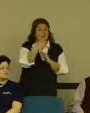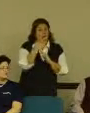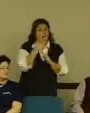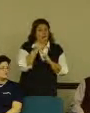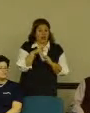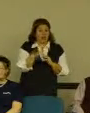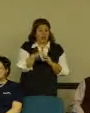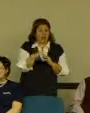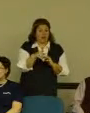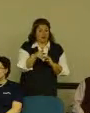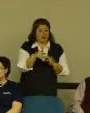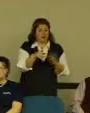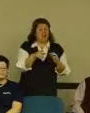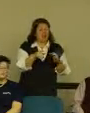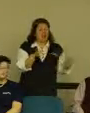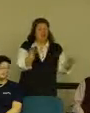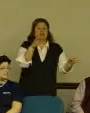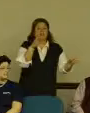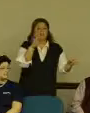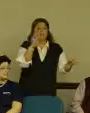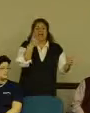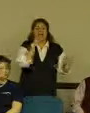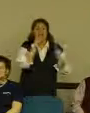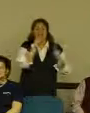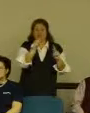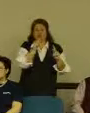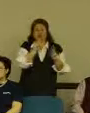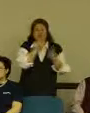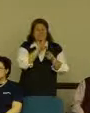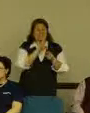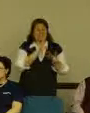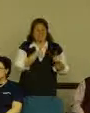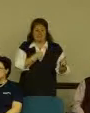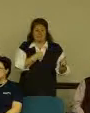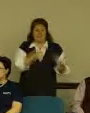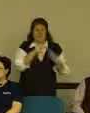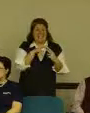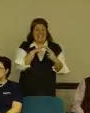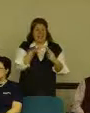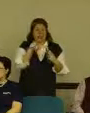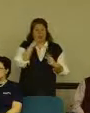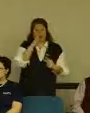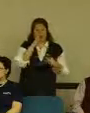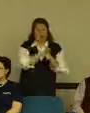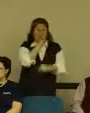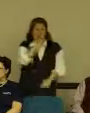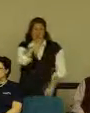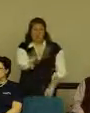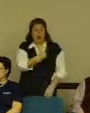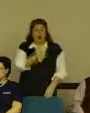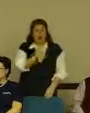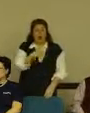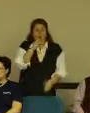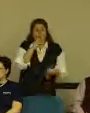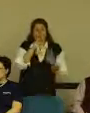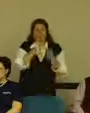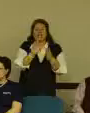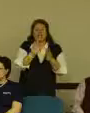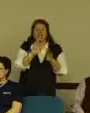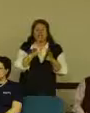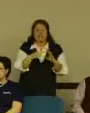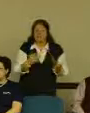You check it. So I how many people don't respond to me. So either it's blatant, or they're just not checking.